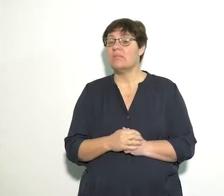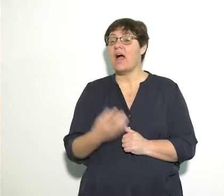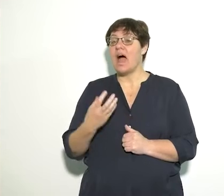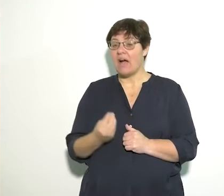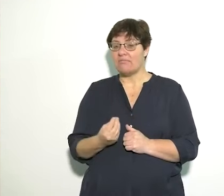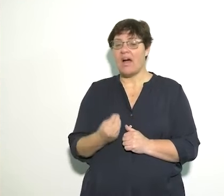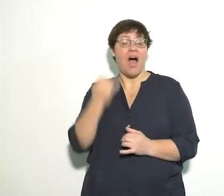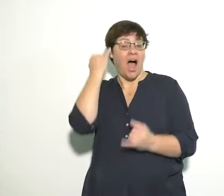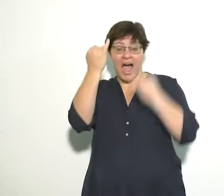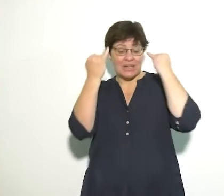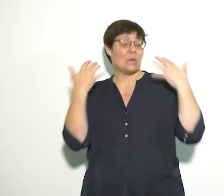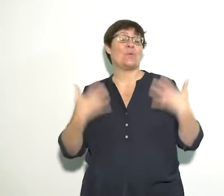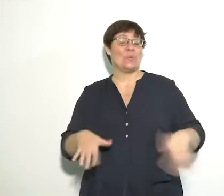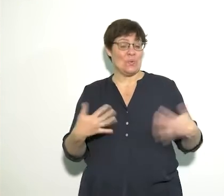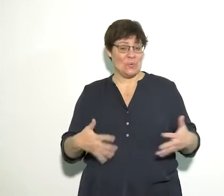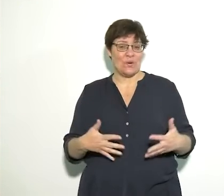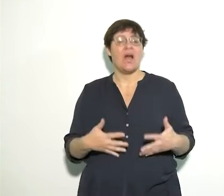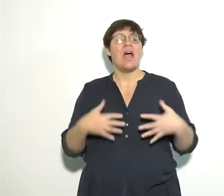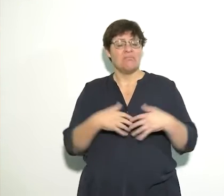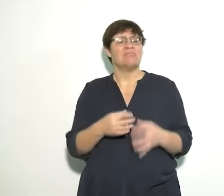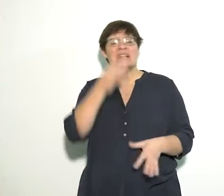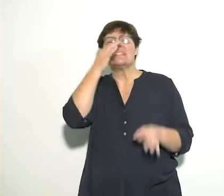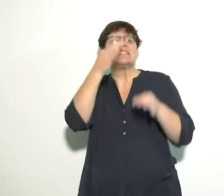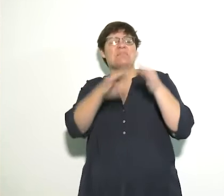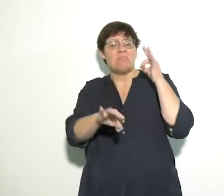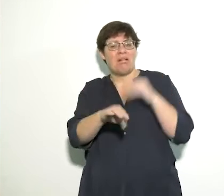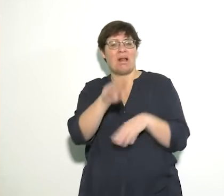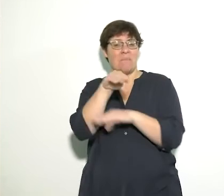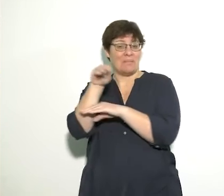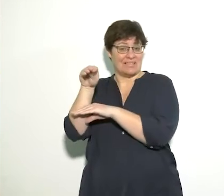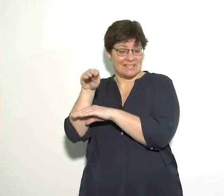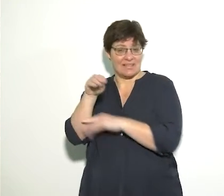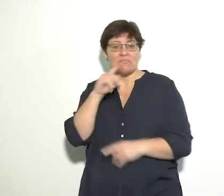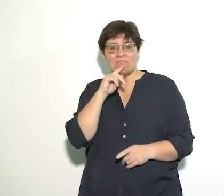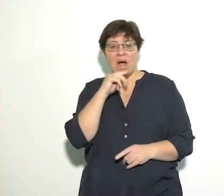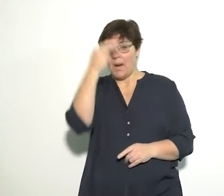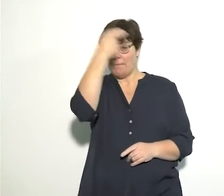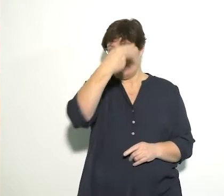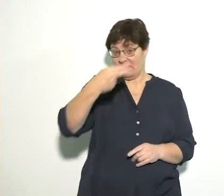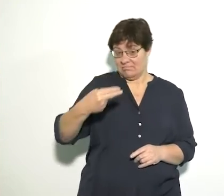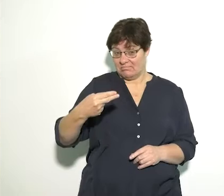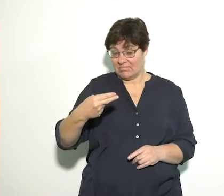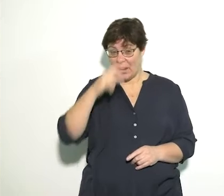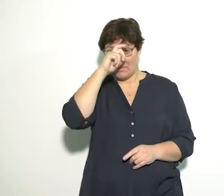I have great ideas of how you can make simple puppets by drawing pictures